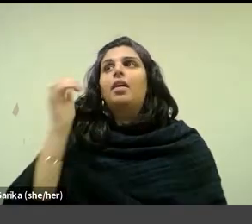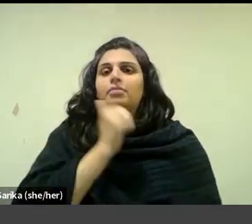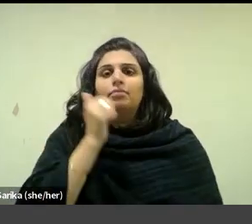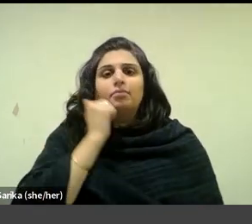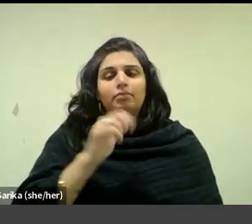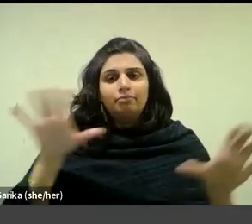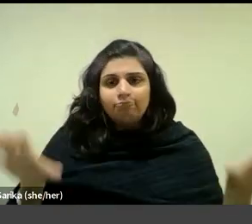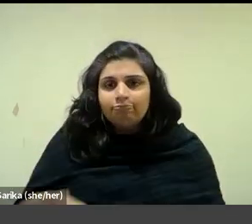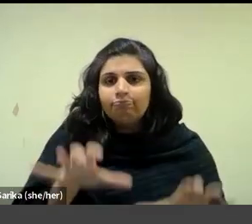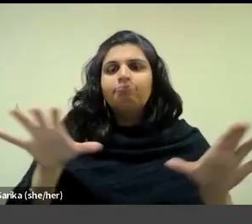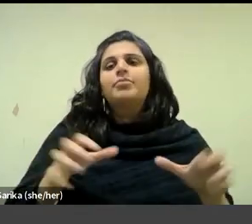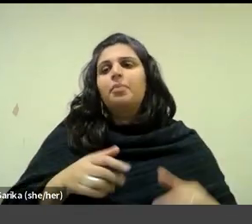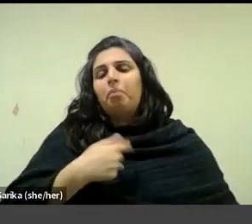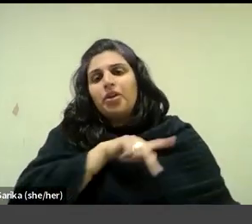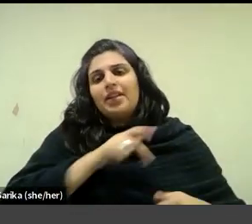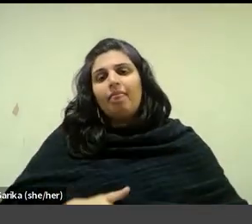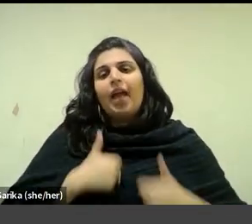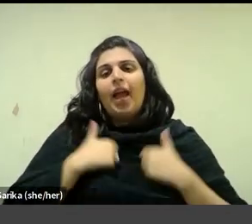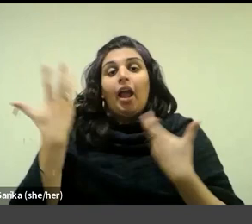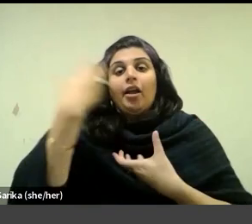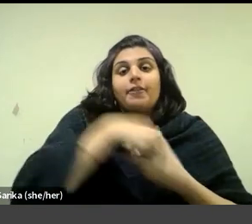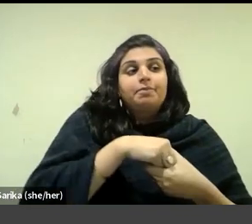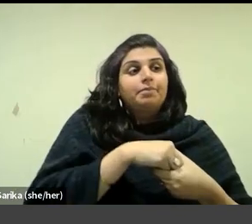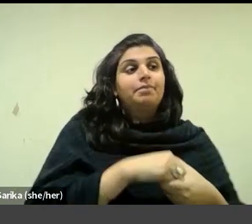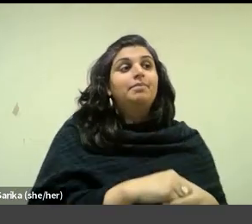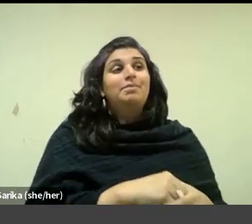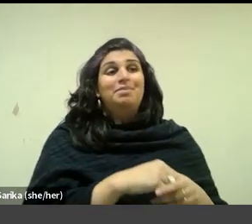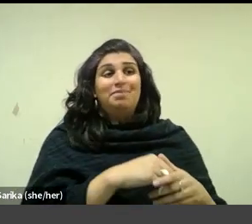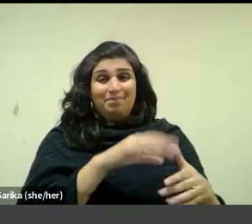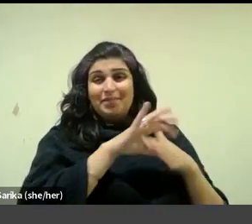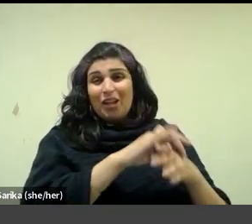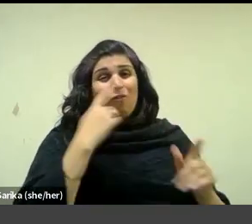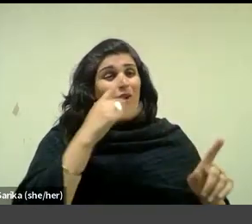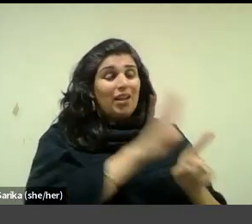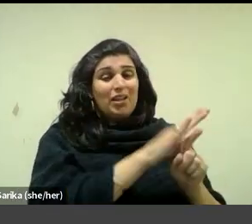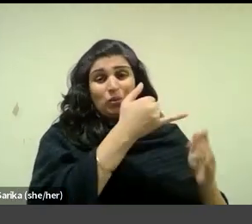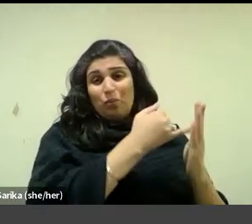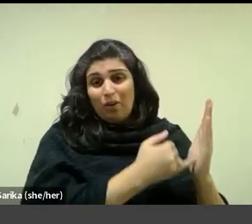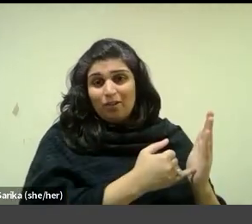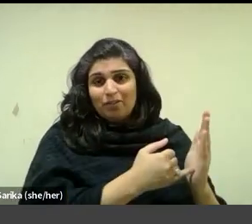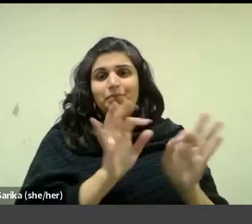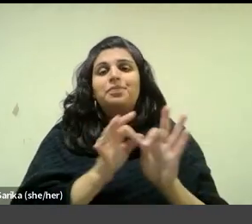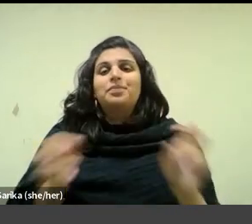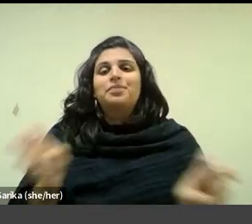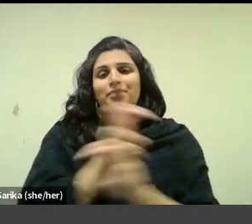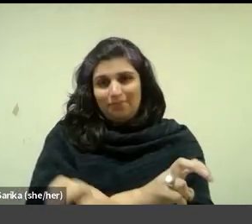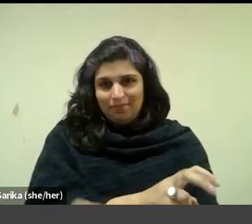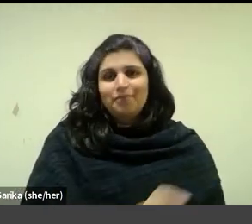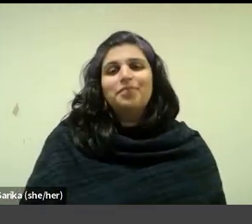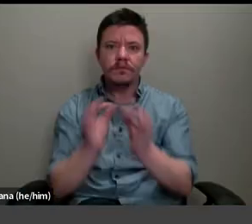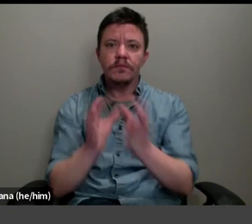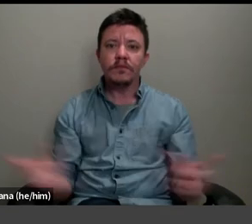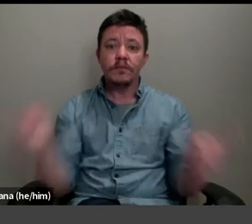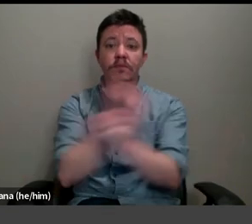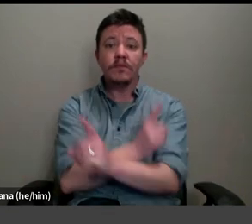working habits and personal lives, Voyard used as the basis of his output. One might even go so far